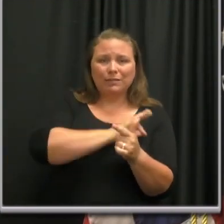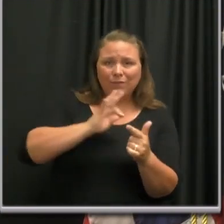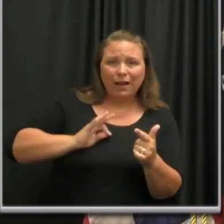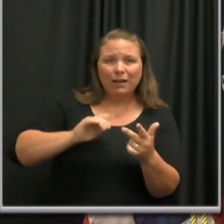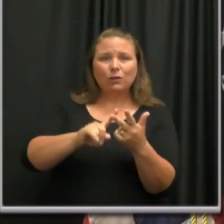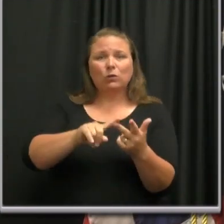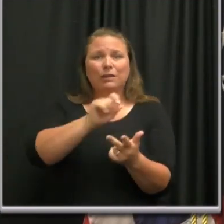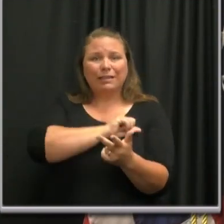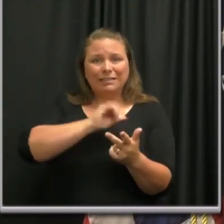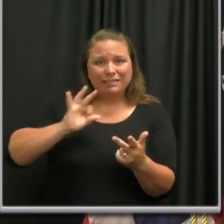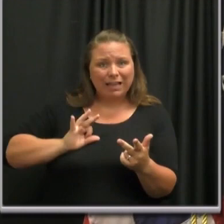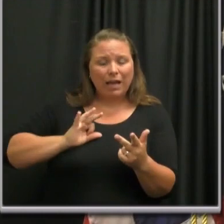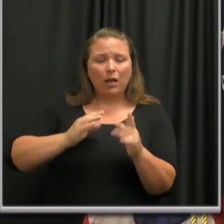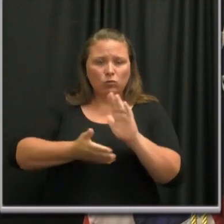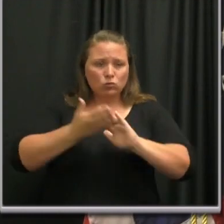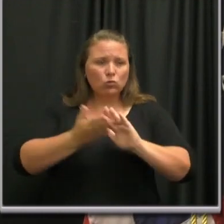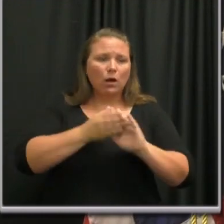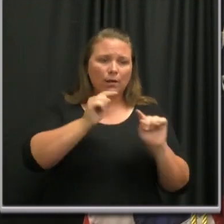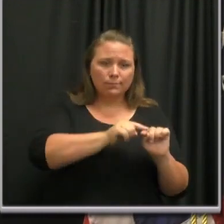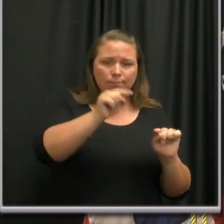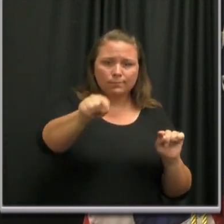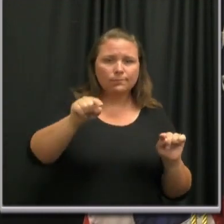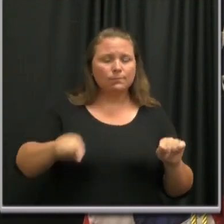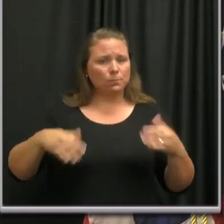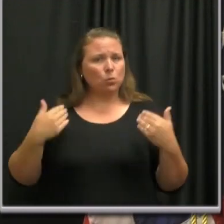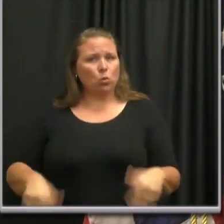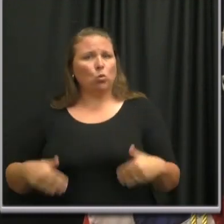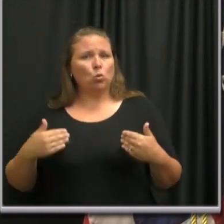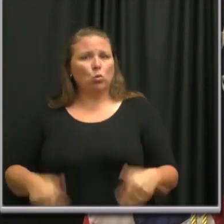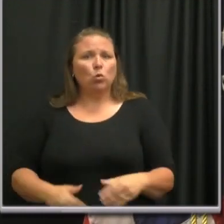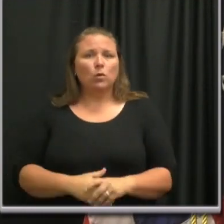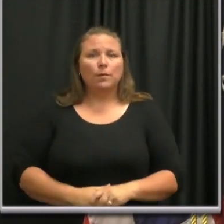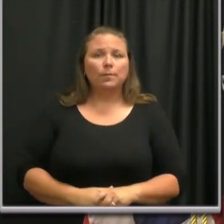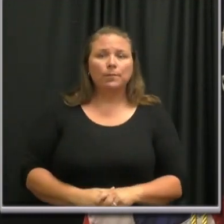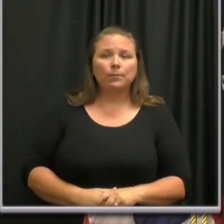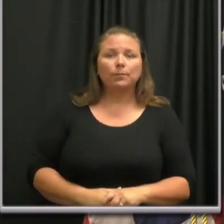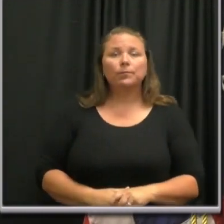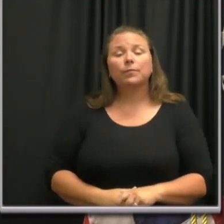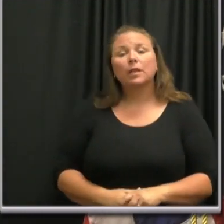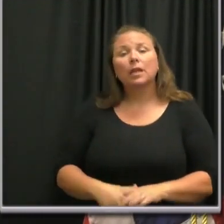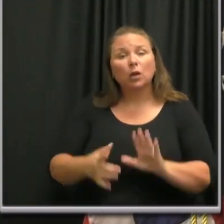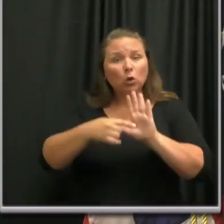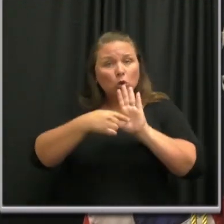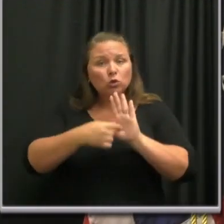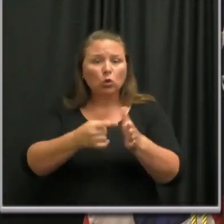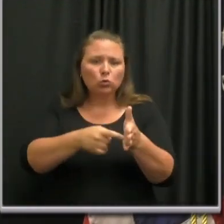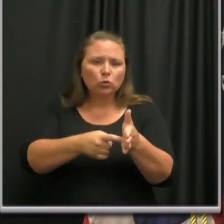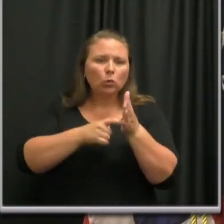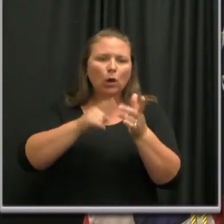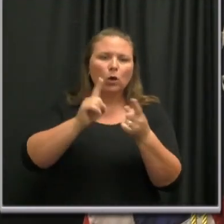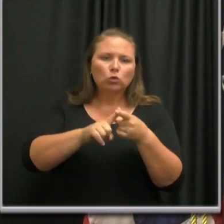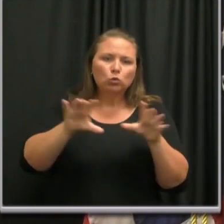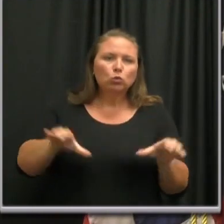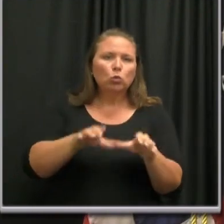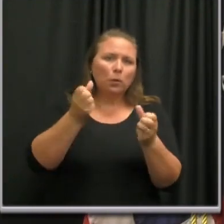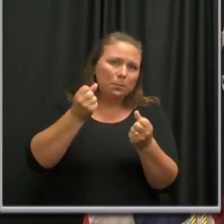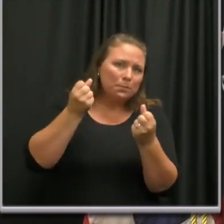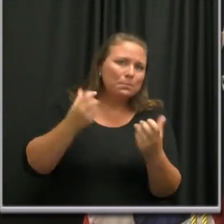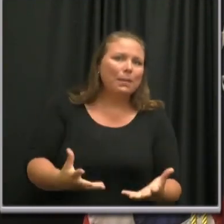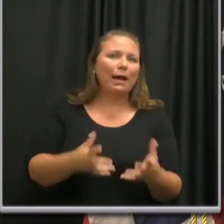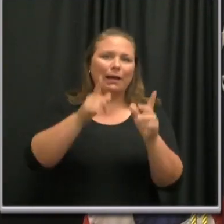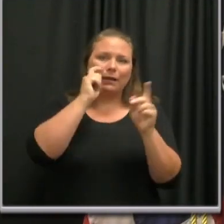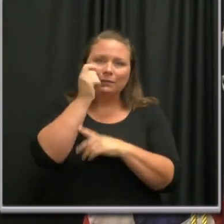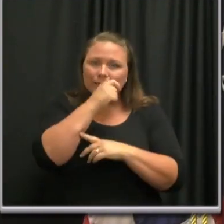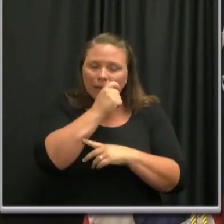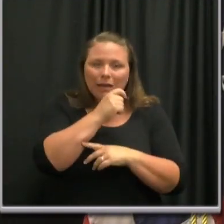doing in running these as testing centers. Logistics required to perform hundreds of tests at three different